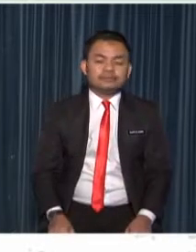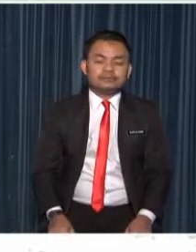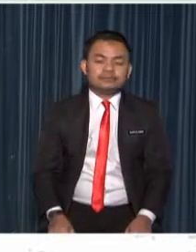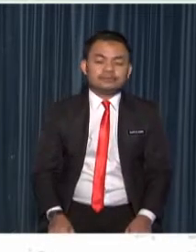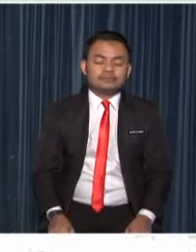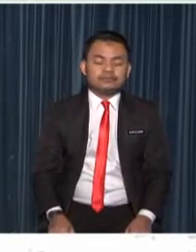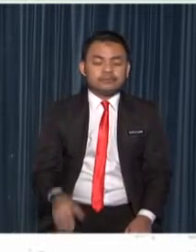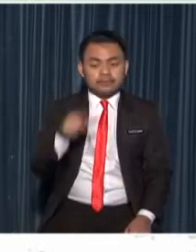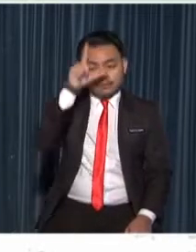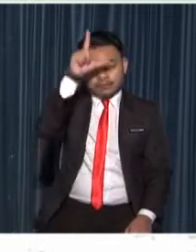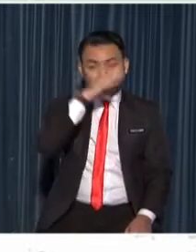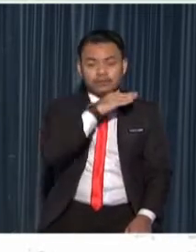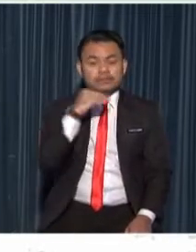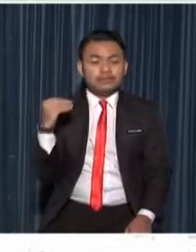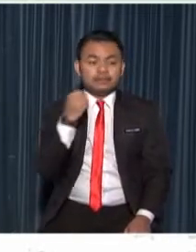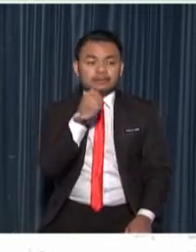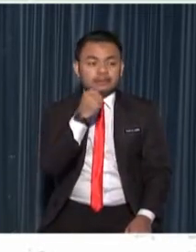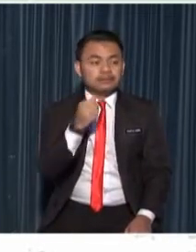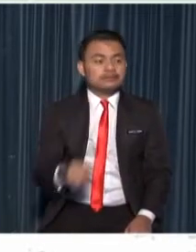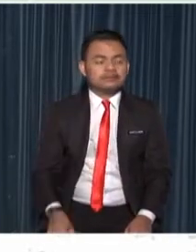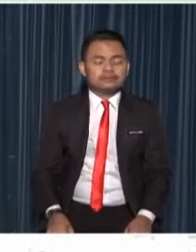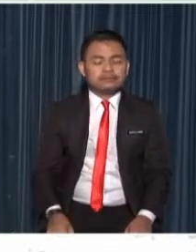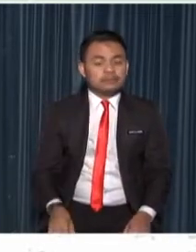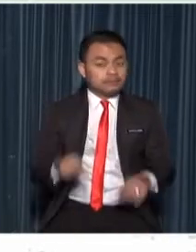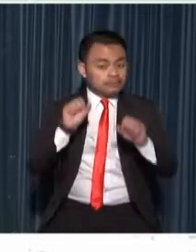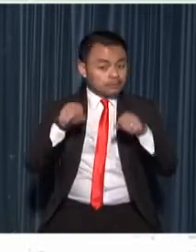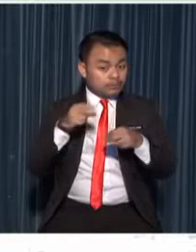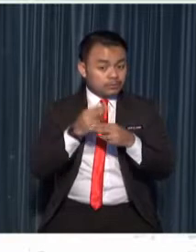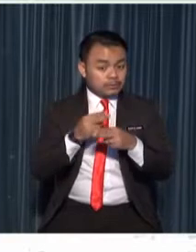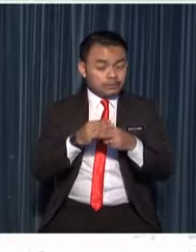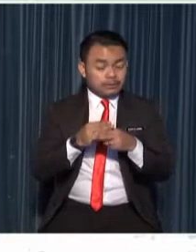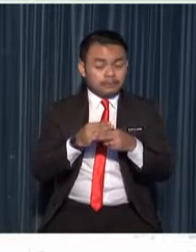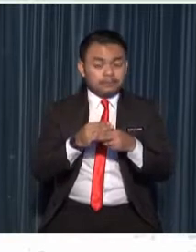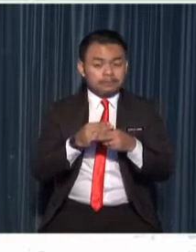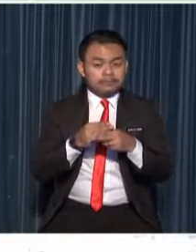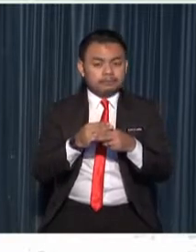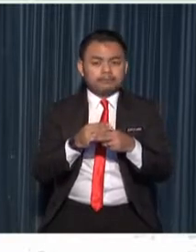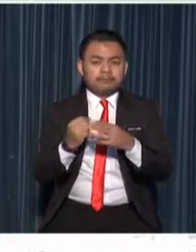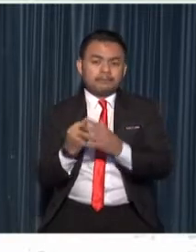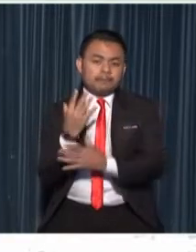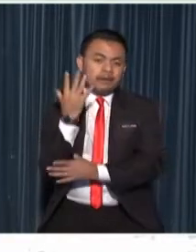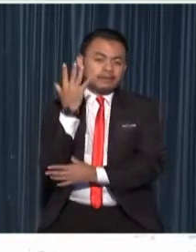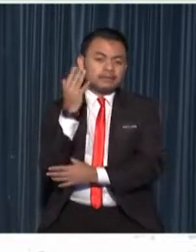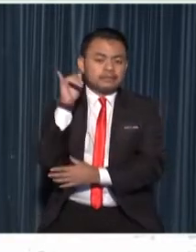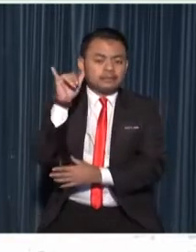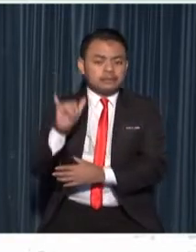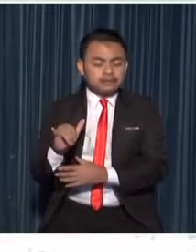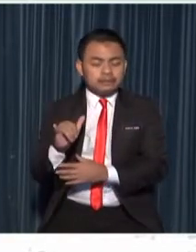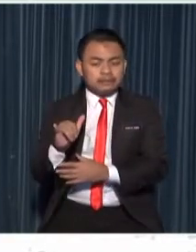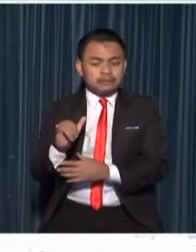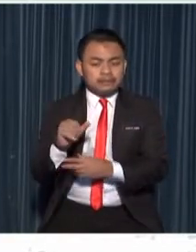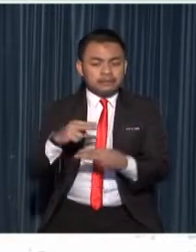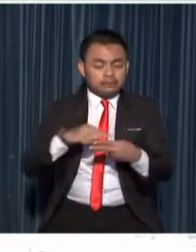boys boys and girls boys you name some plants that reproduce through